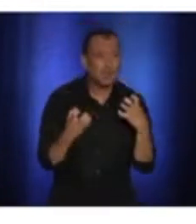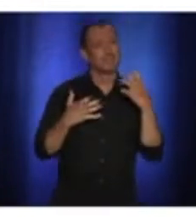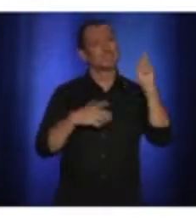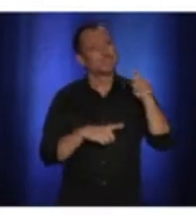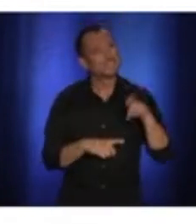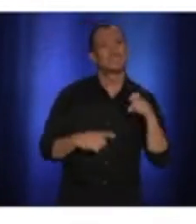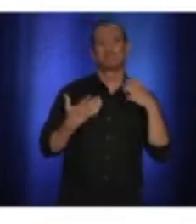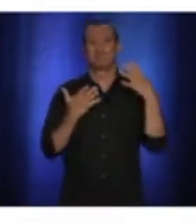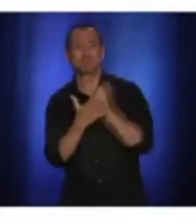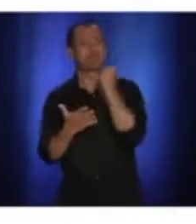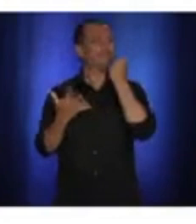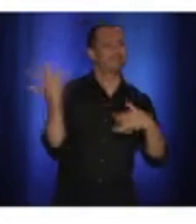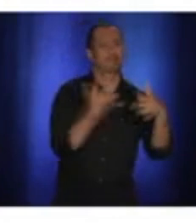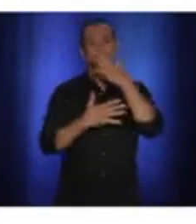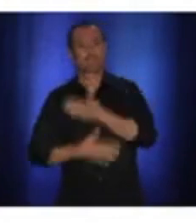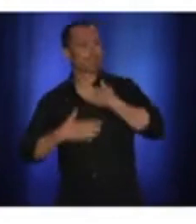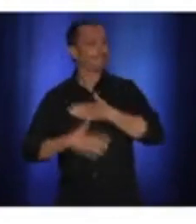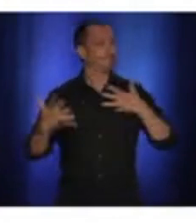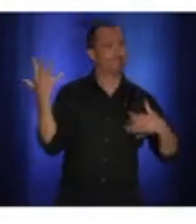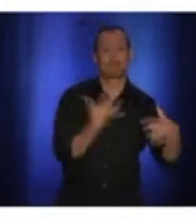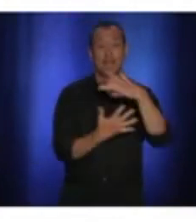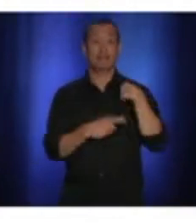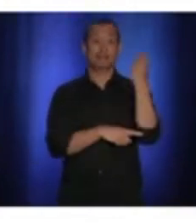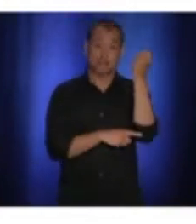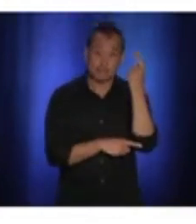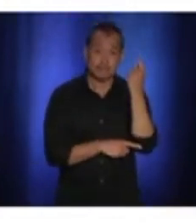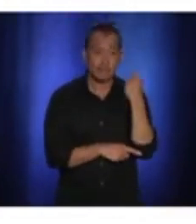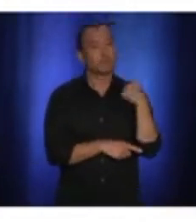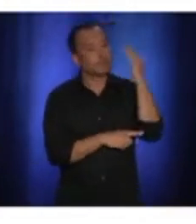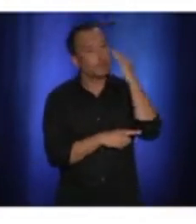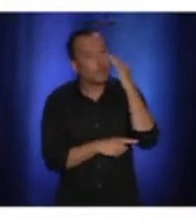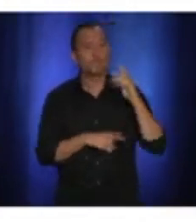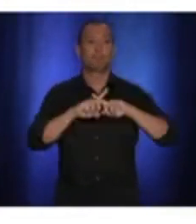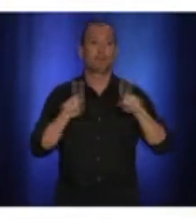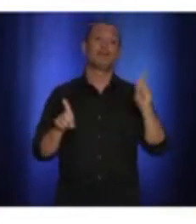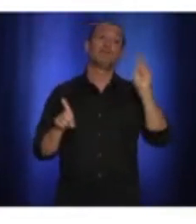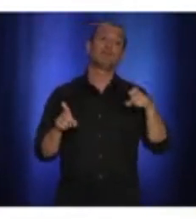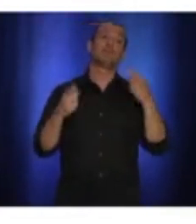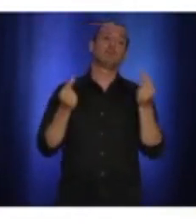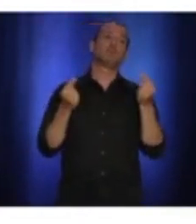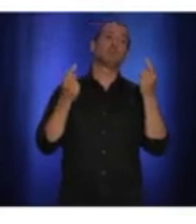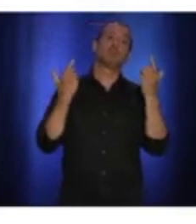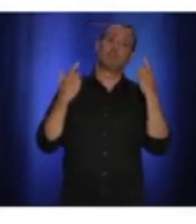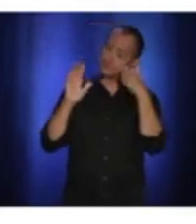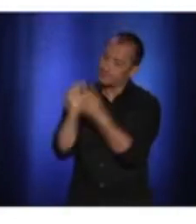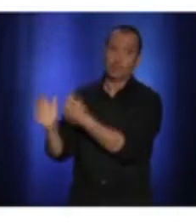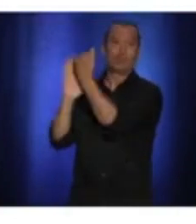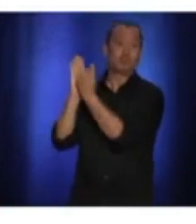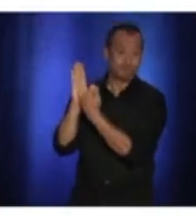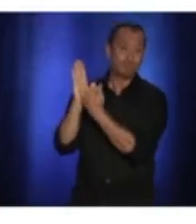have to do so while respecting the instructions. And don't hesitate to go get tested.